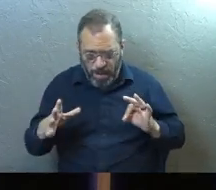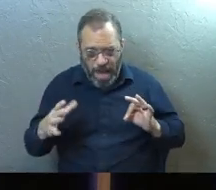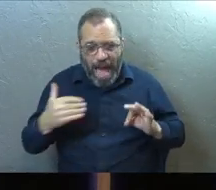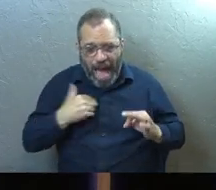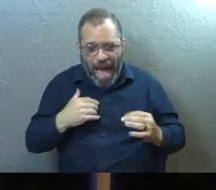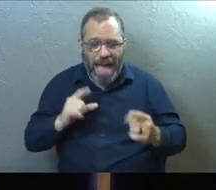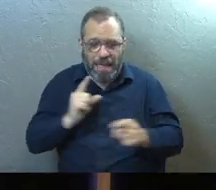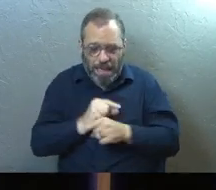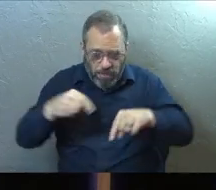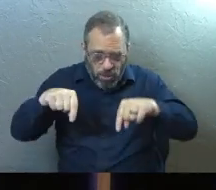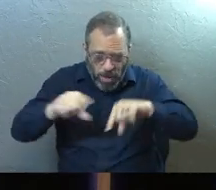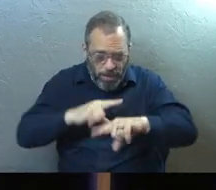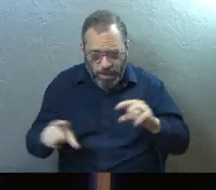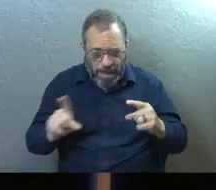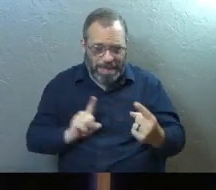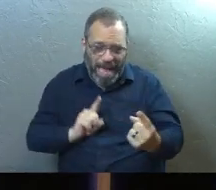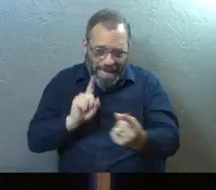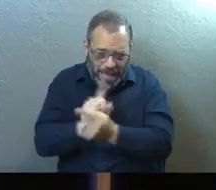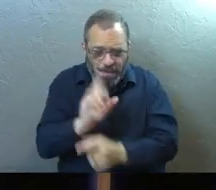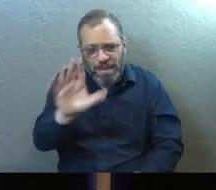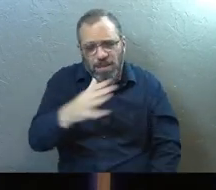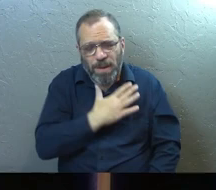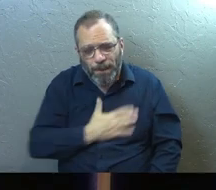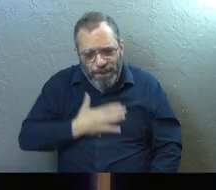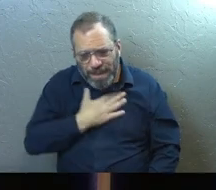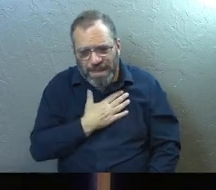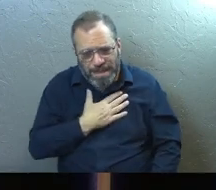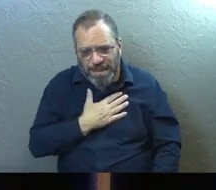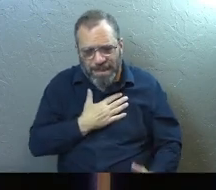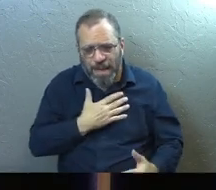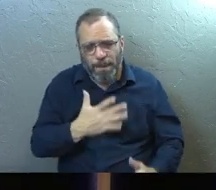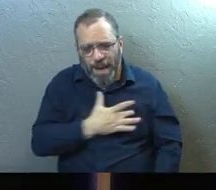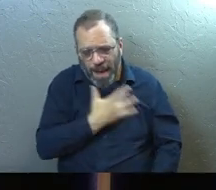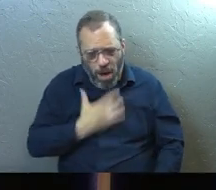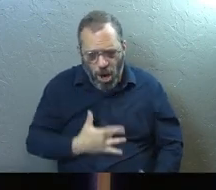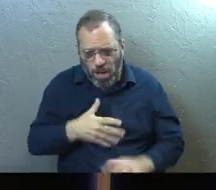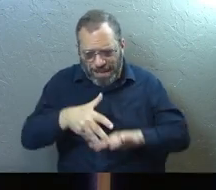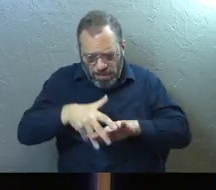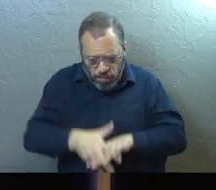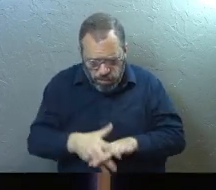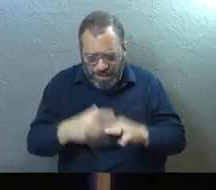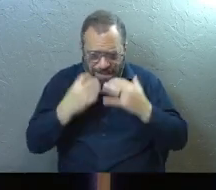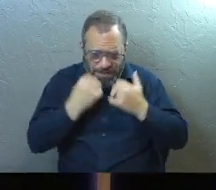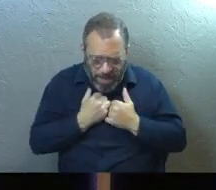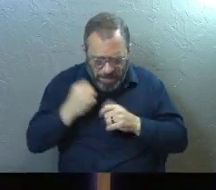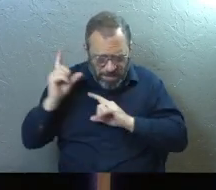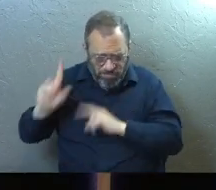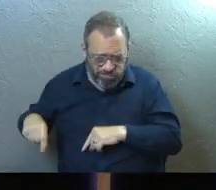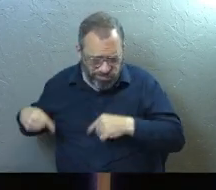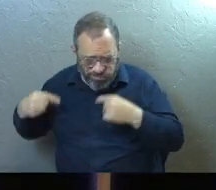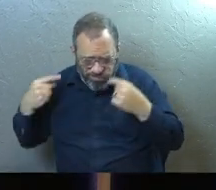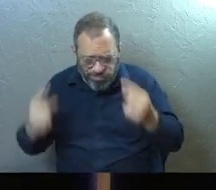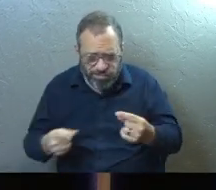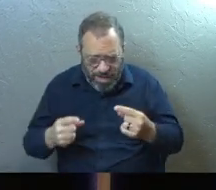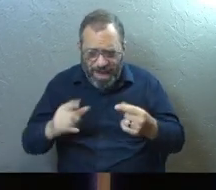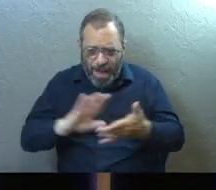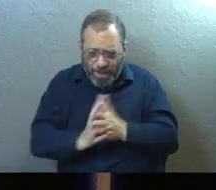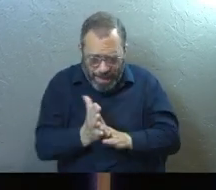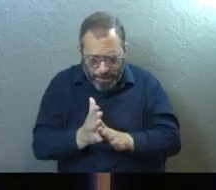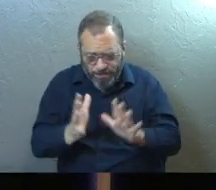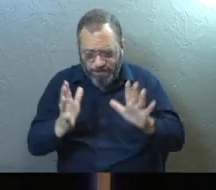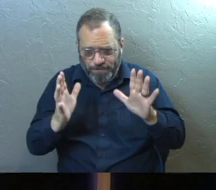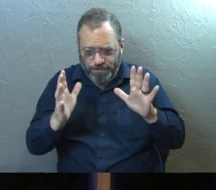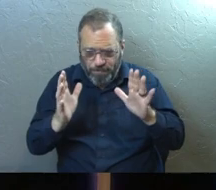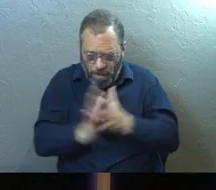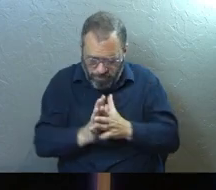I come trembling, but I do come. So please root from my heart, all those things which I've cherished for so long and which have become